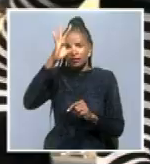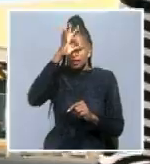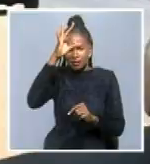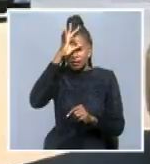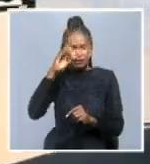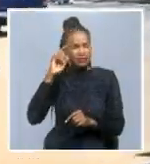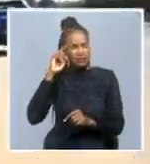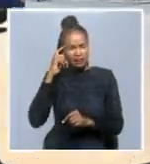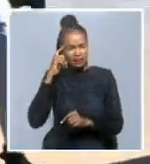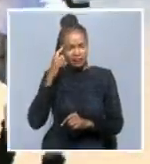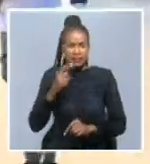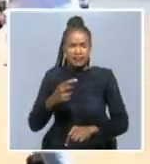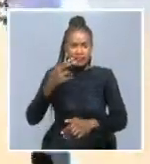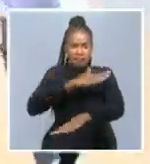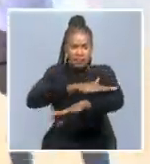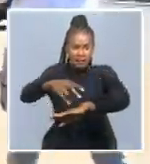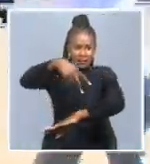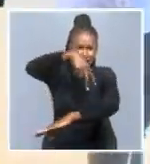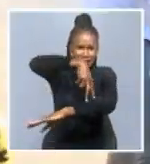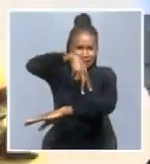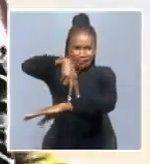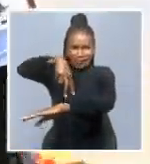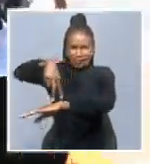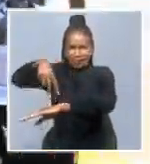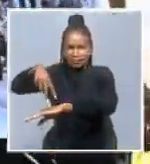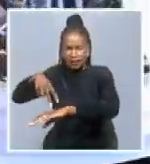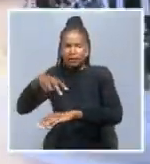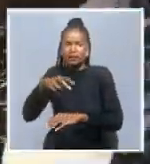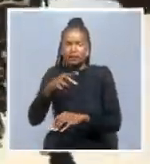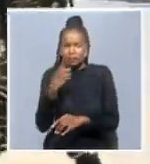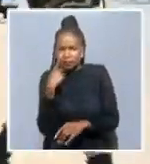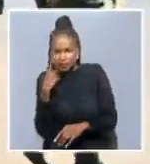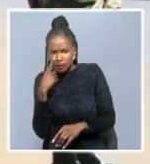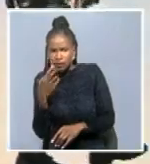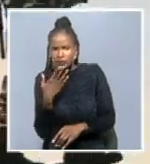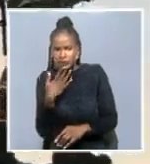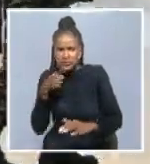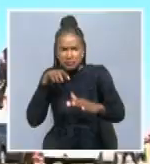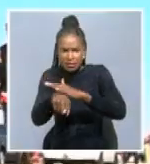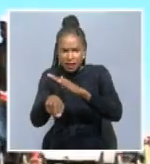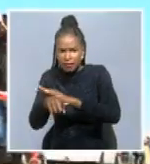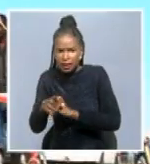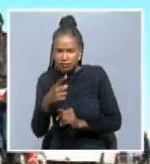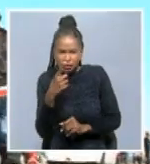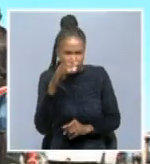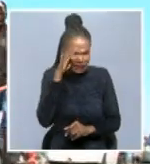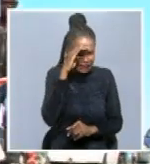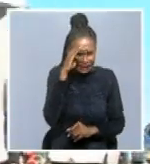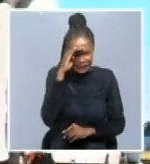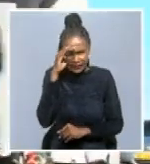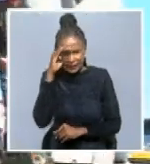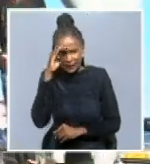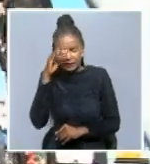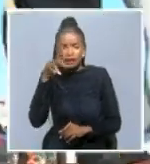our roadblocks into those areas where people are trying to sneak out. And then also, we need